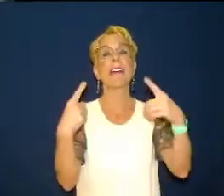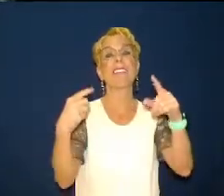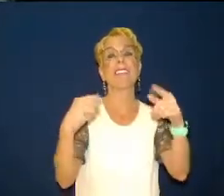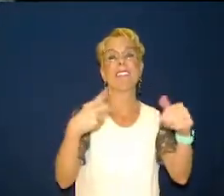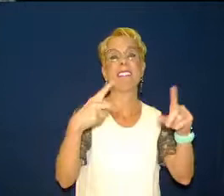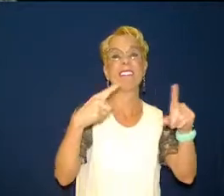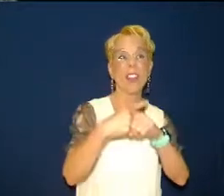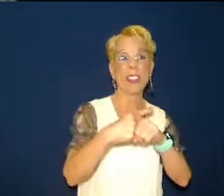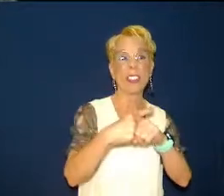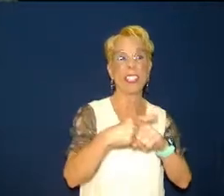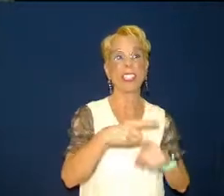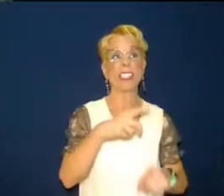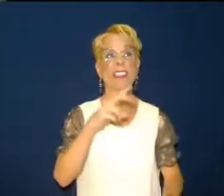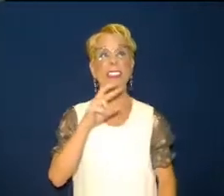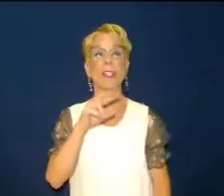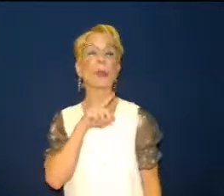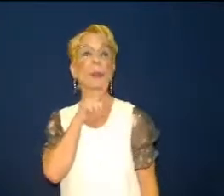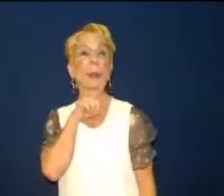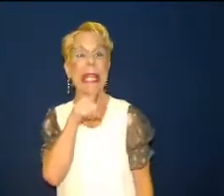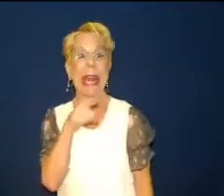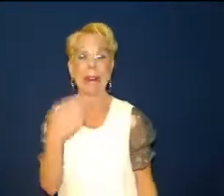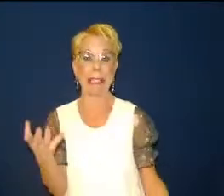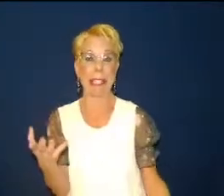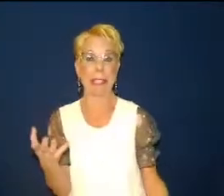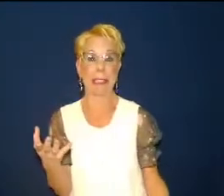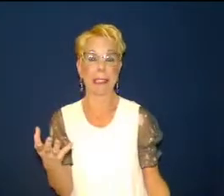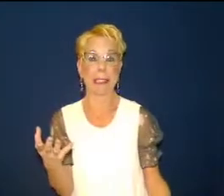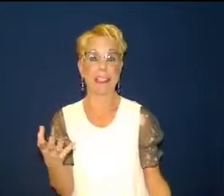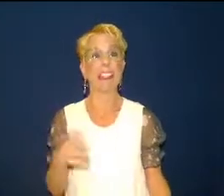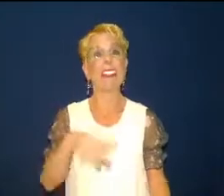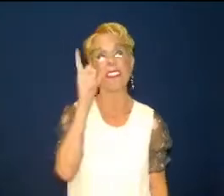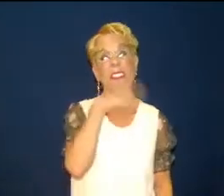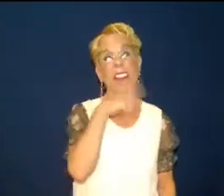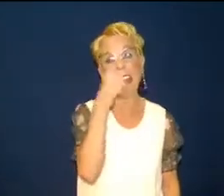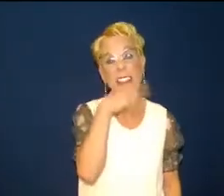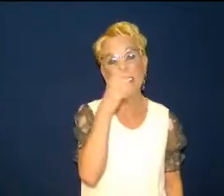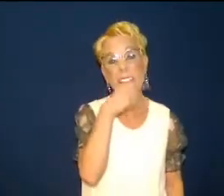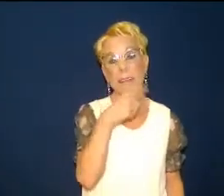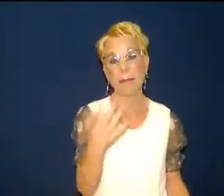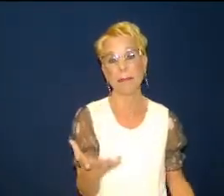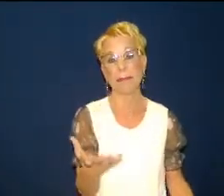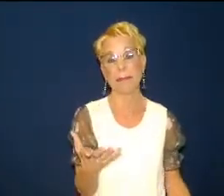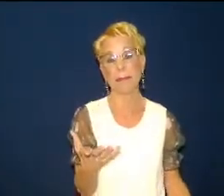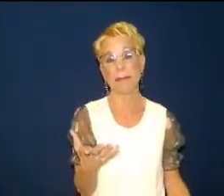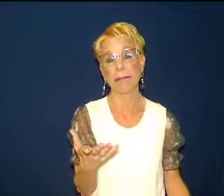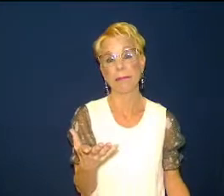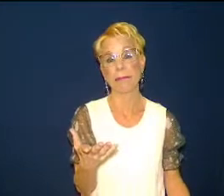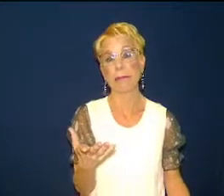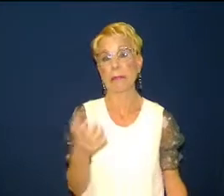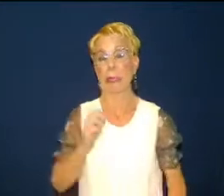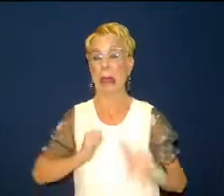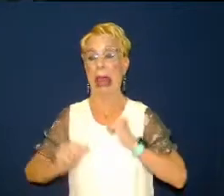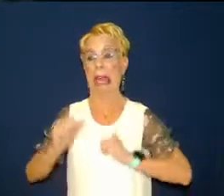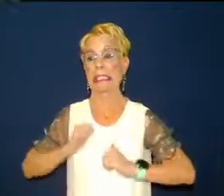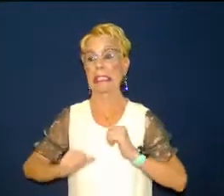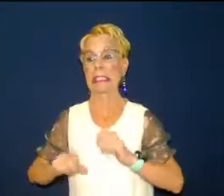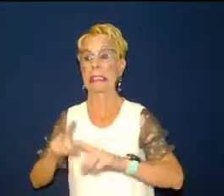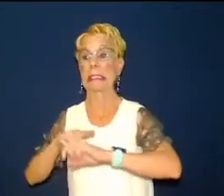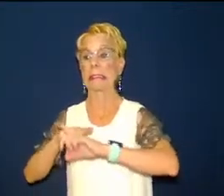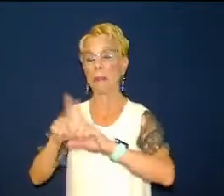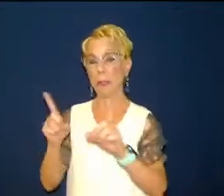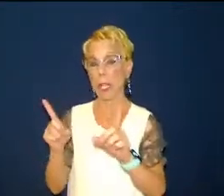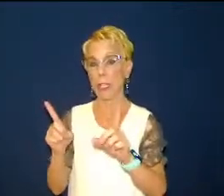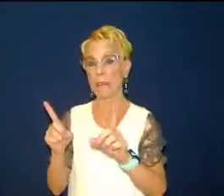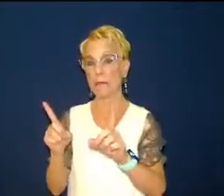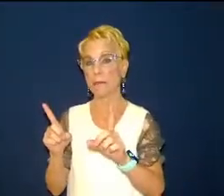they are not what everybody thinks or they are not who everybody thinks they are i read a story several years ago